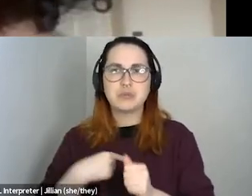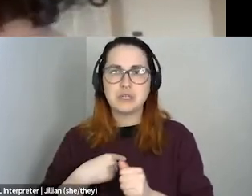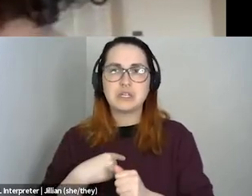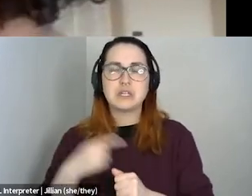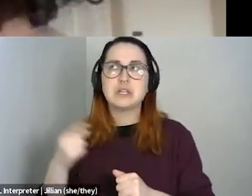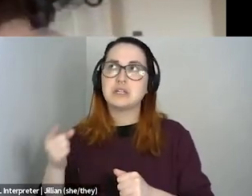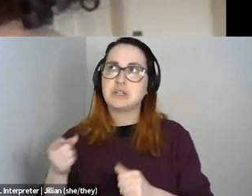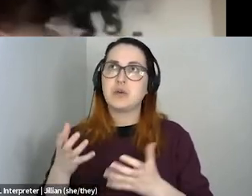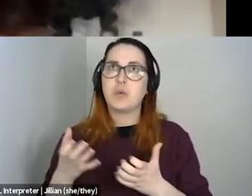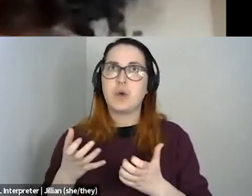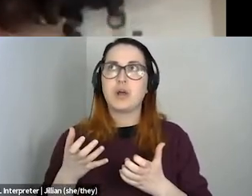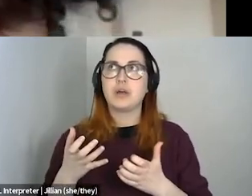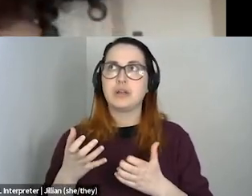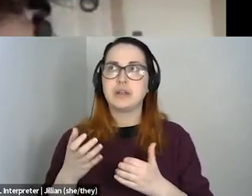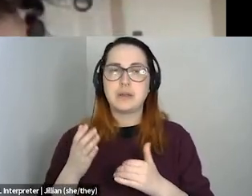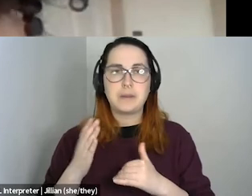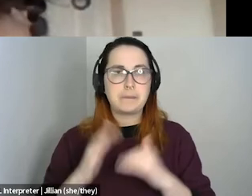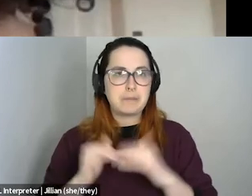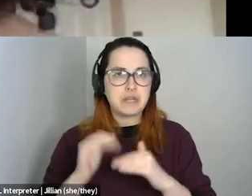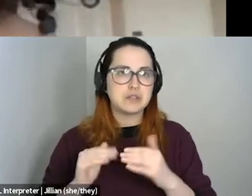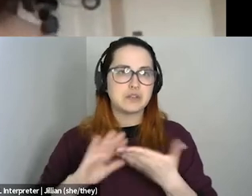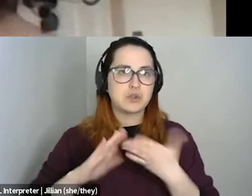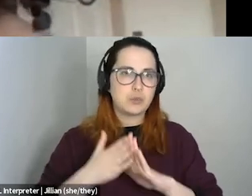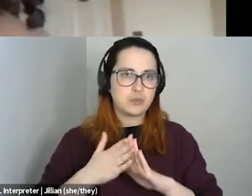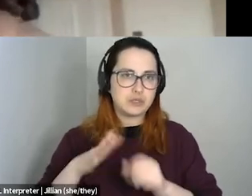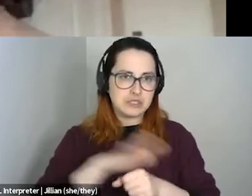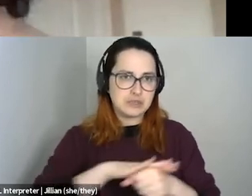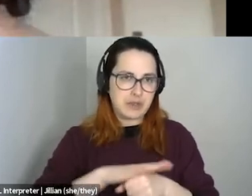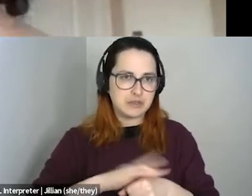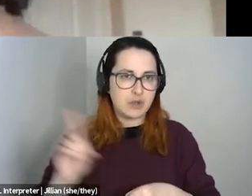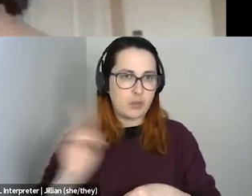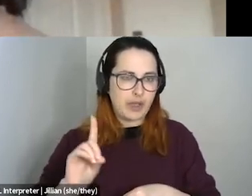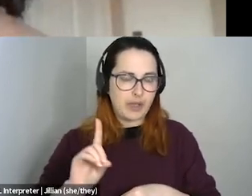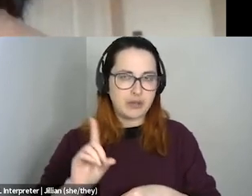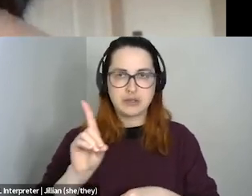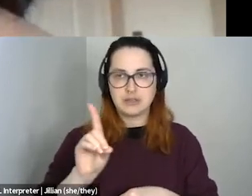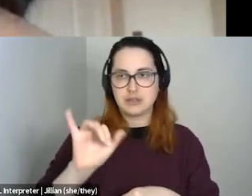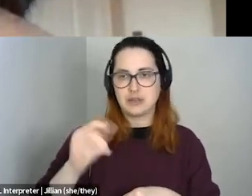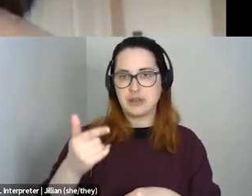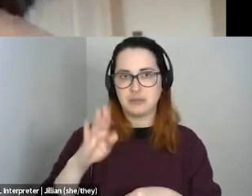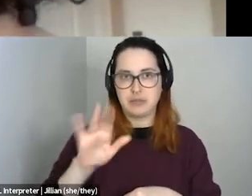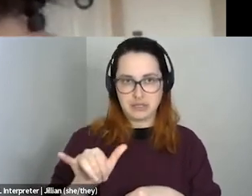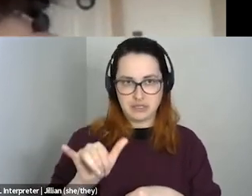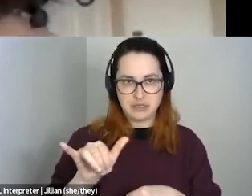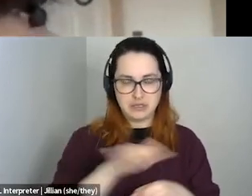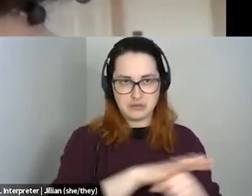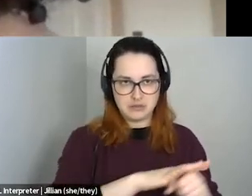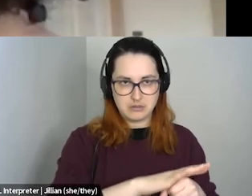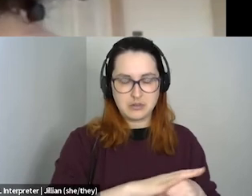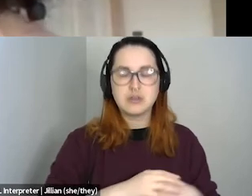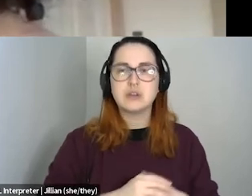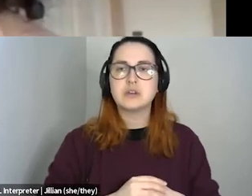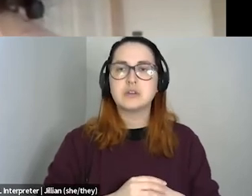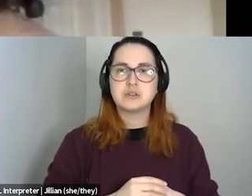queer spaces in like dig me area. that's been super fascinating to hear stuff from him. Uh, especially when it's like,